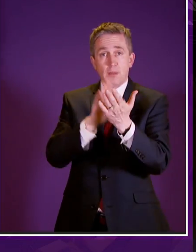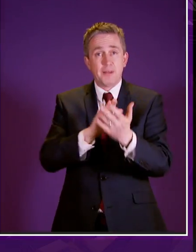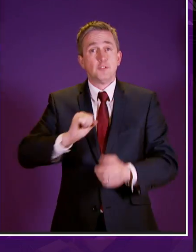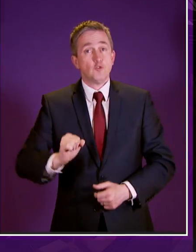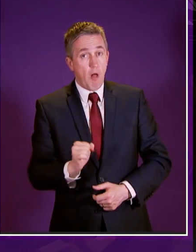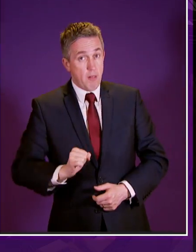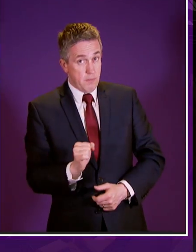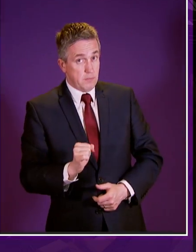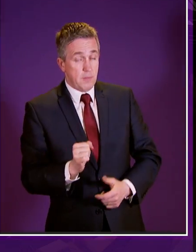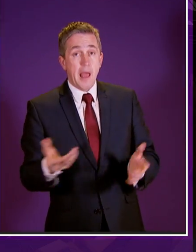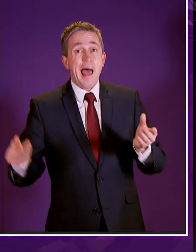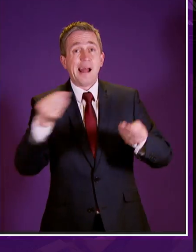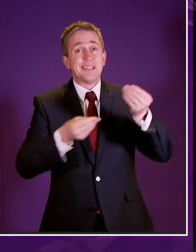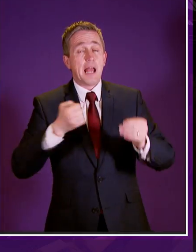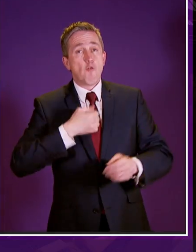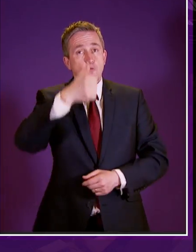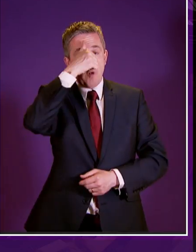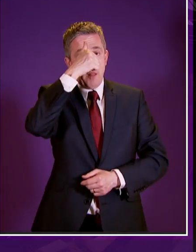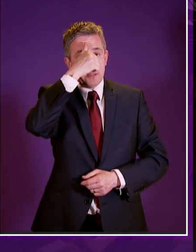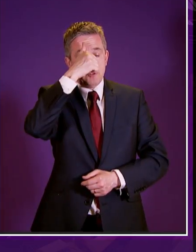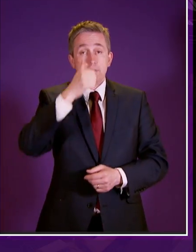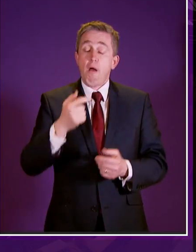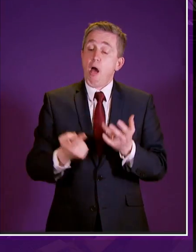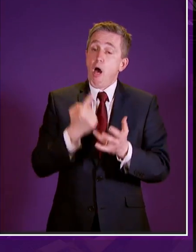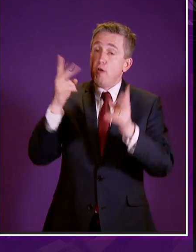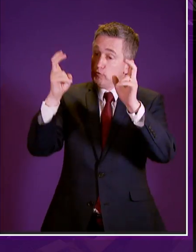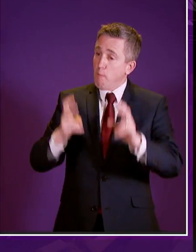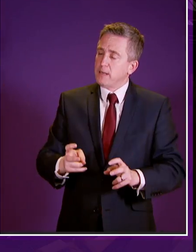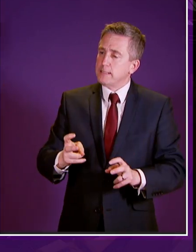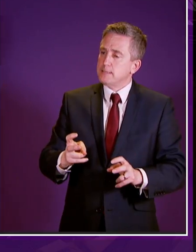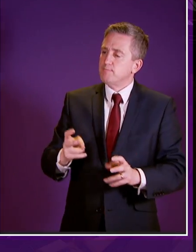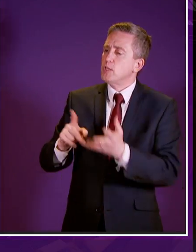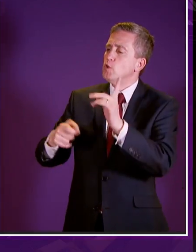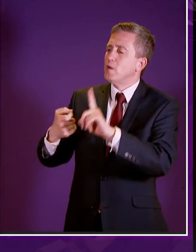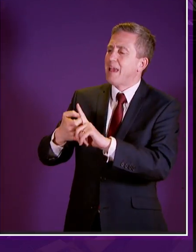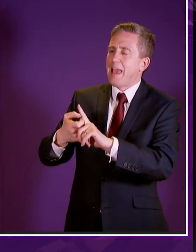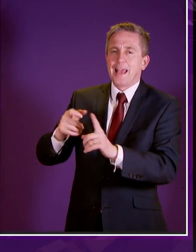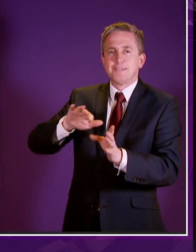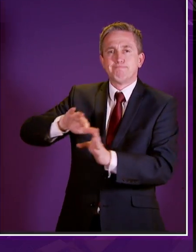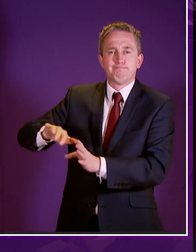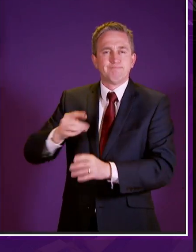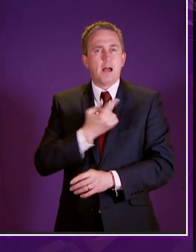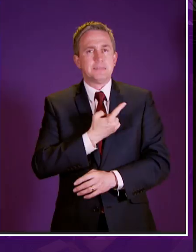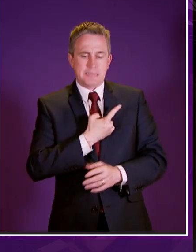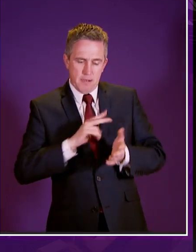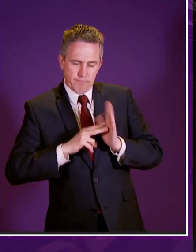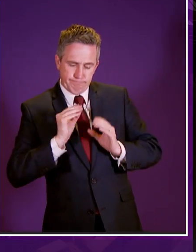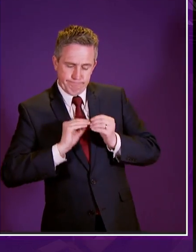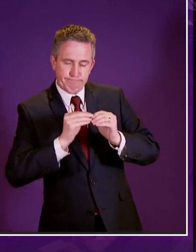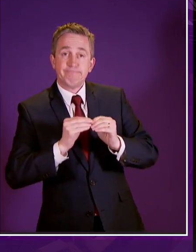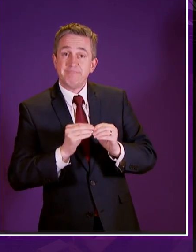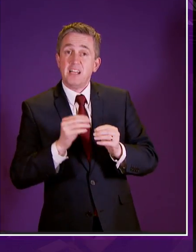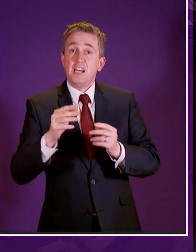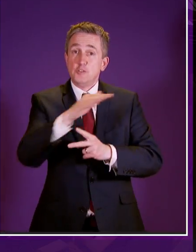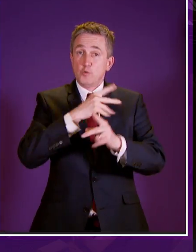experience that we have here and at other moments or on other issues it's a more fundamental change and i think social security is such an issue